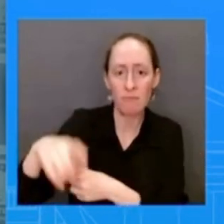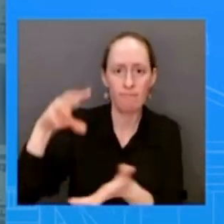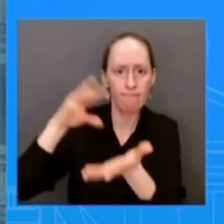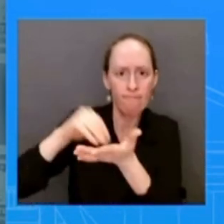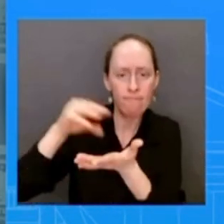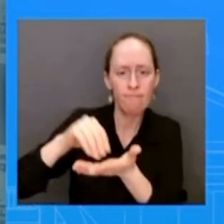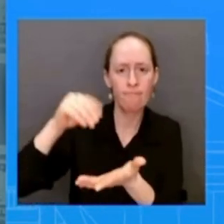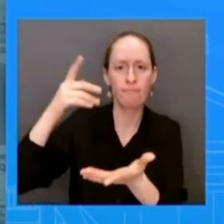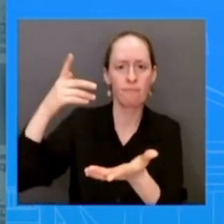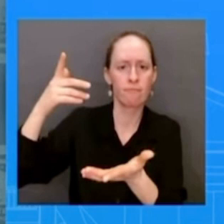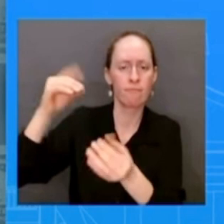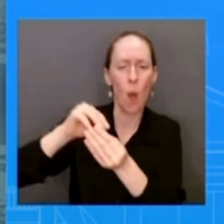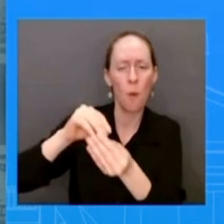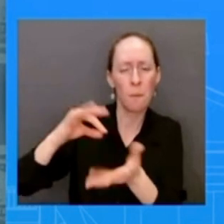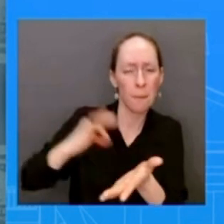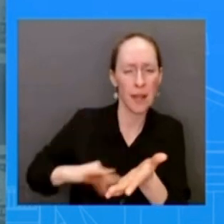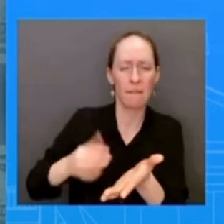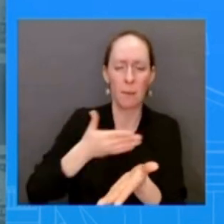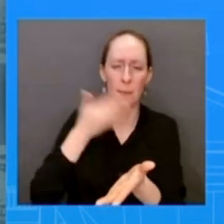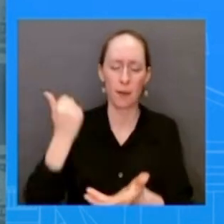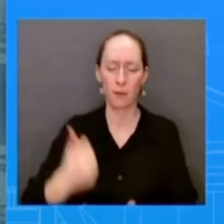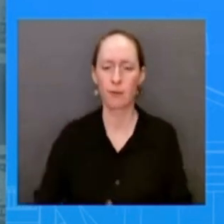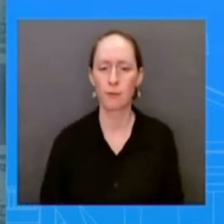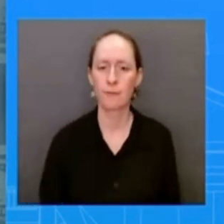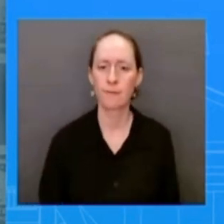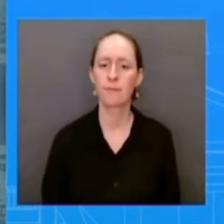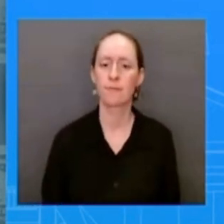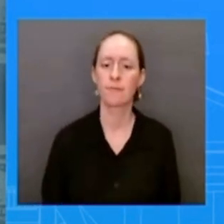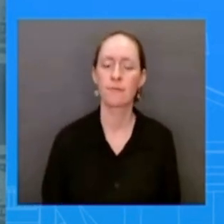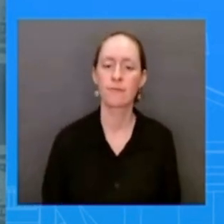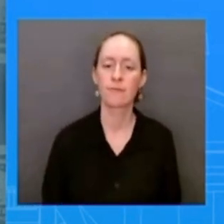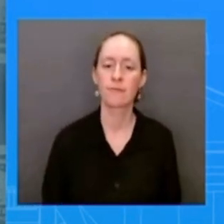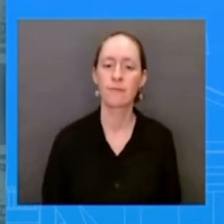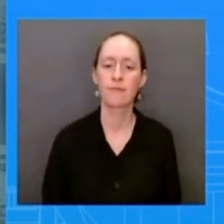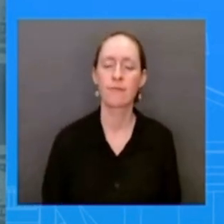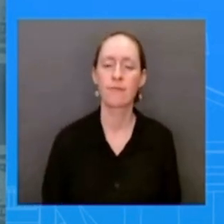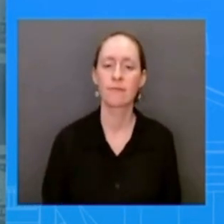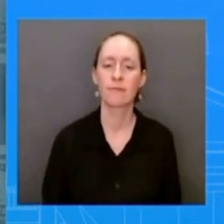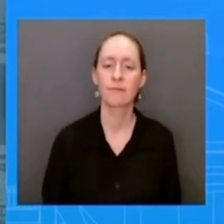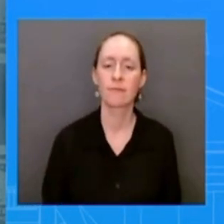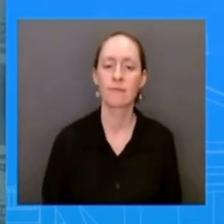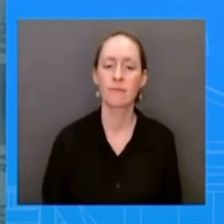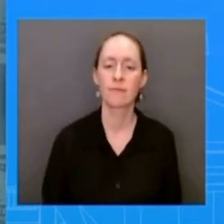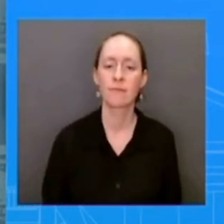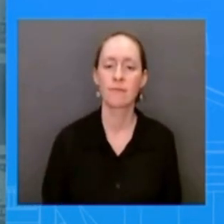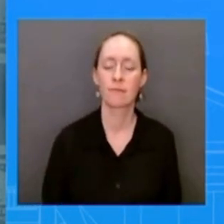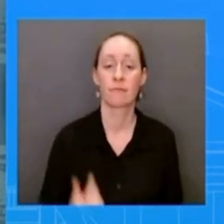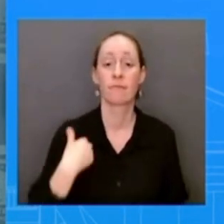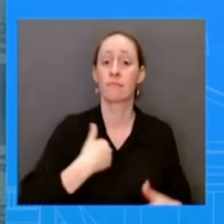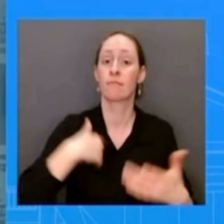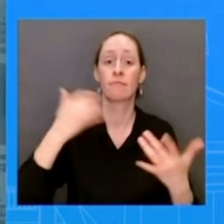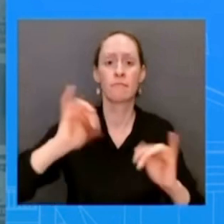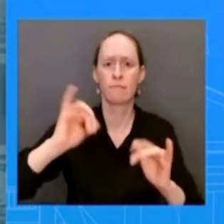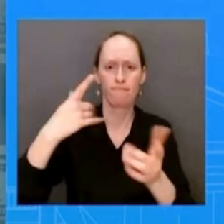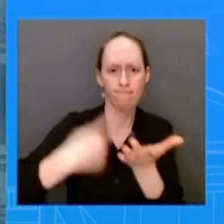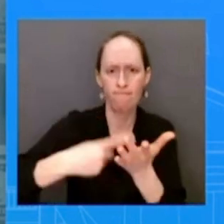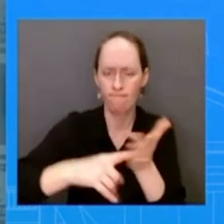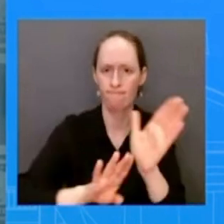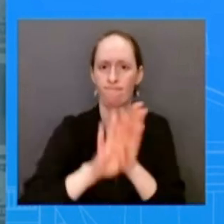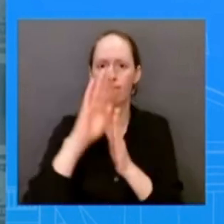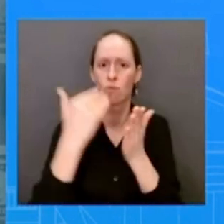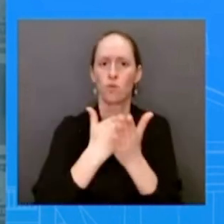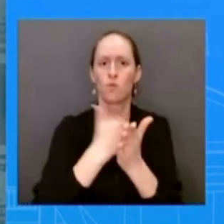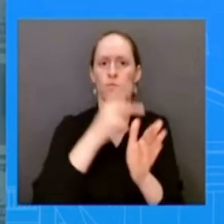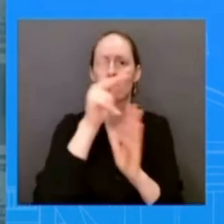unlawful migration is down i just gave two pieces of data to show that trump tore down america's refugee